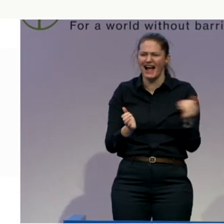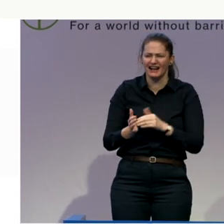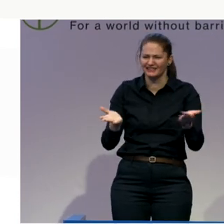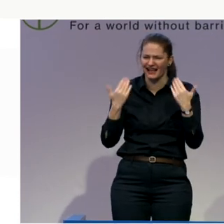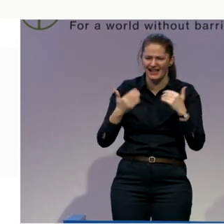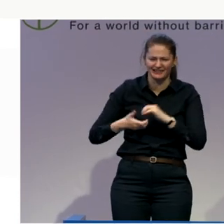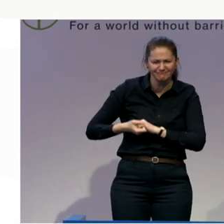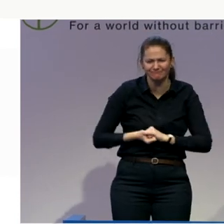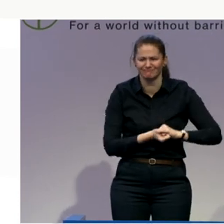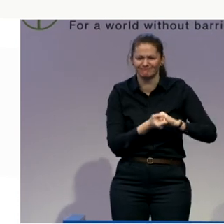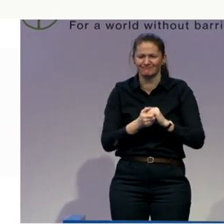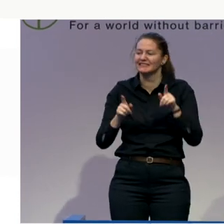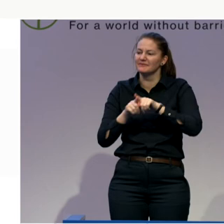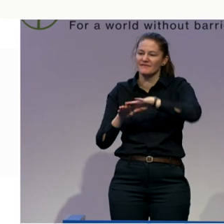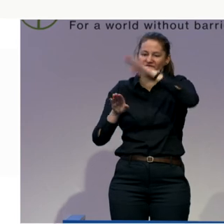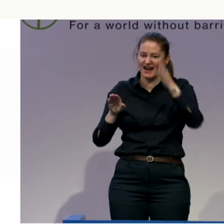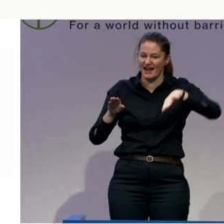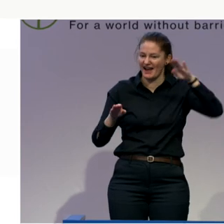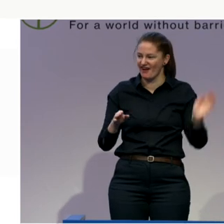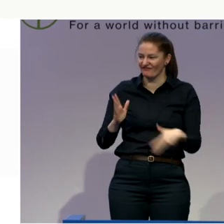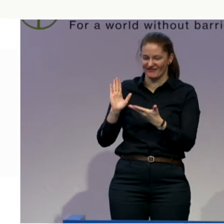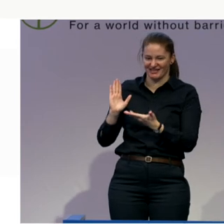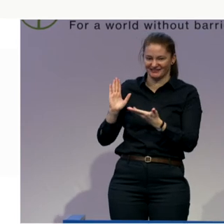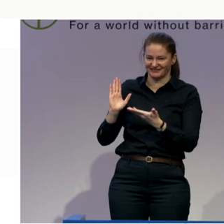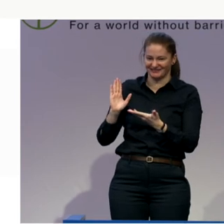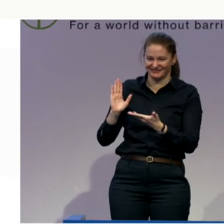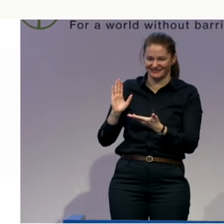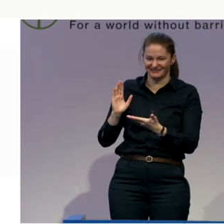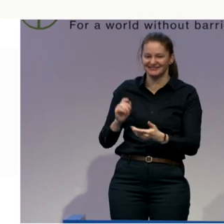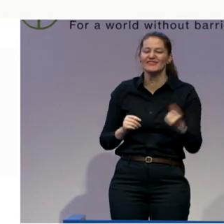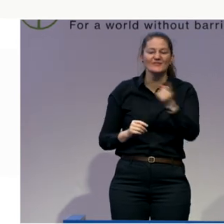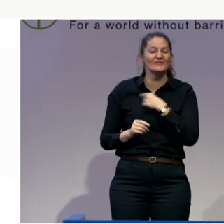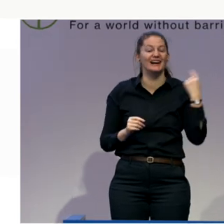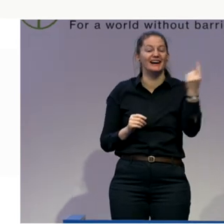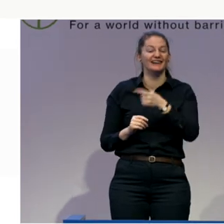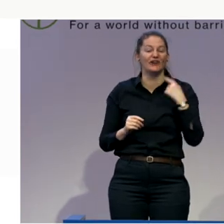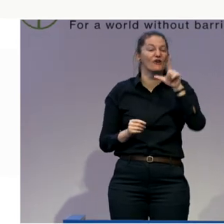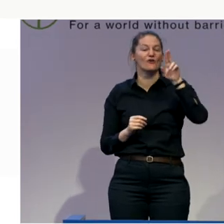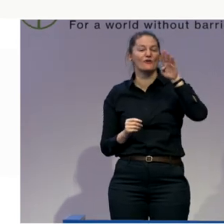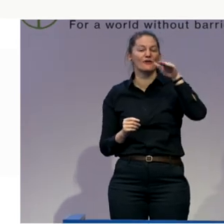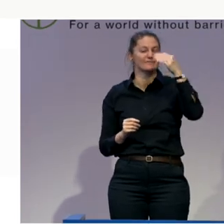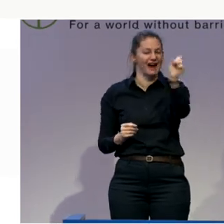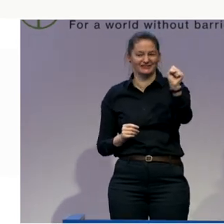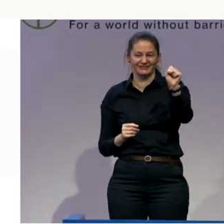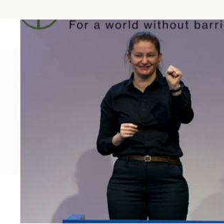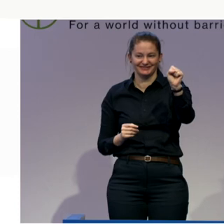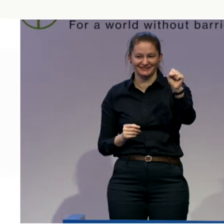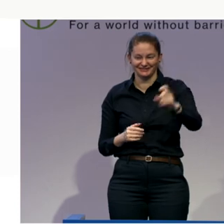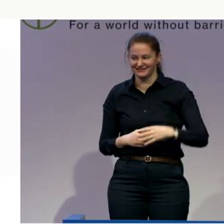One, two, three. We are Lumos! Woo! Woo! Well done.